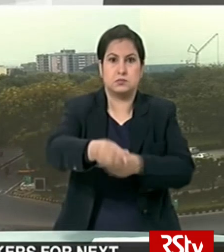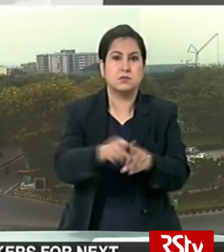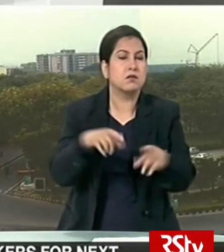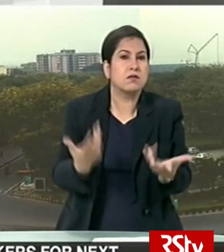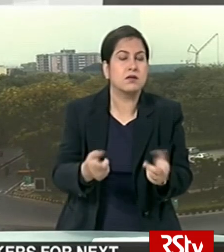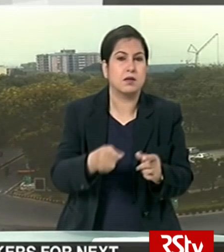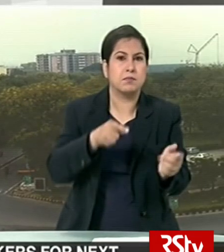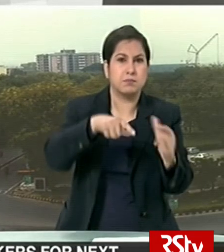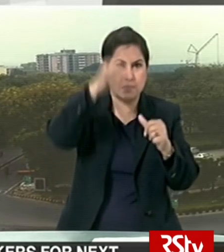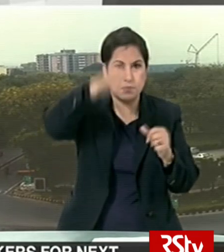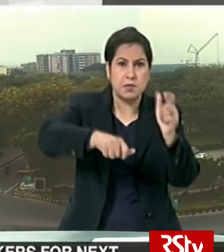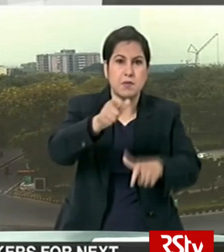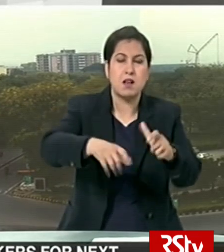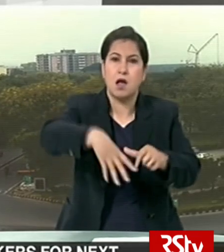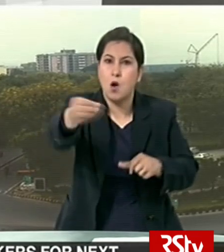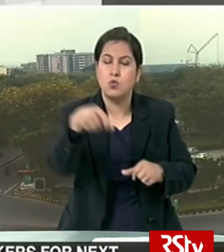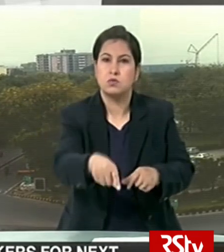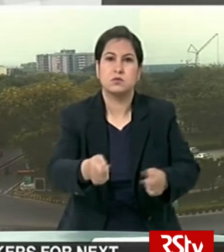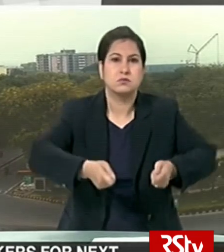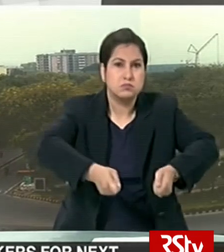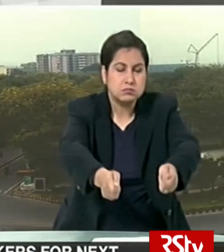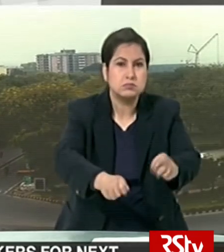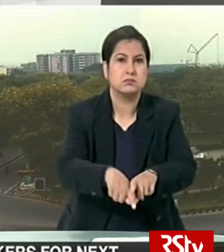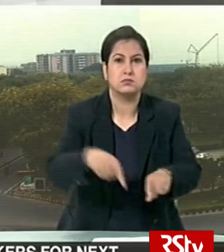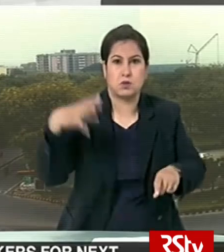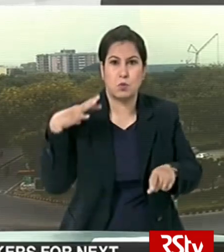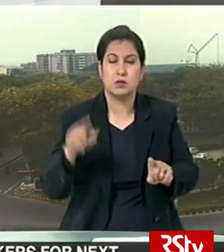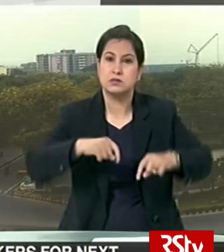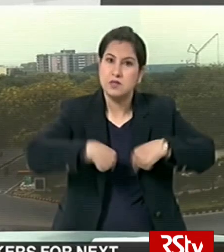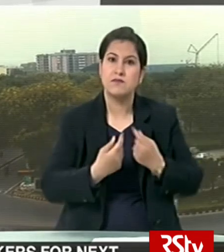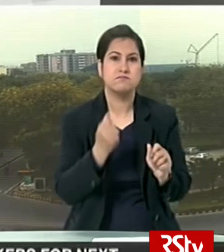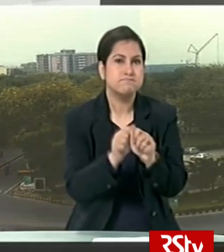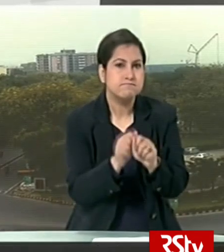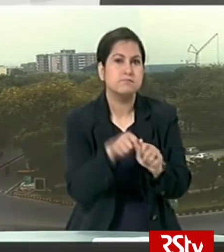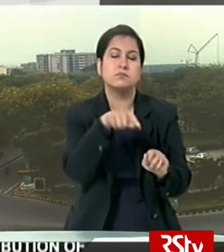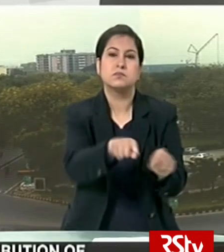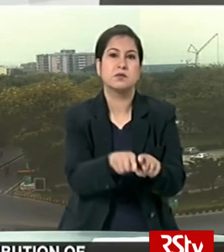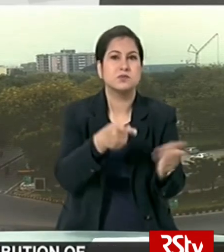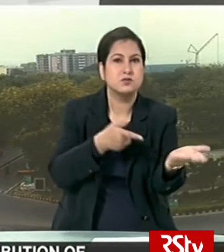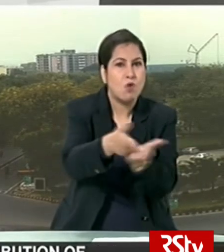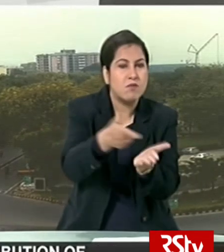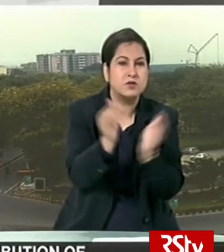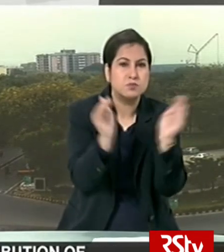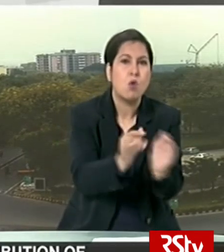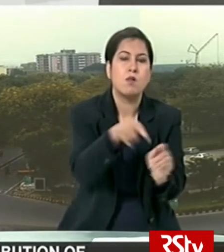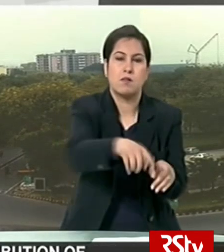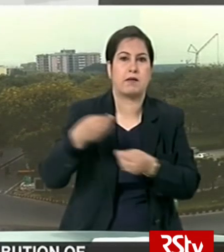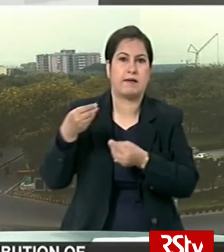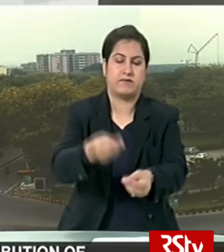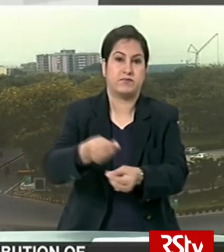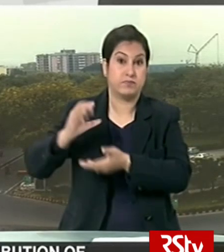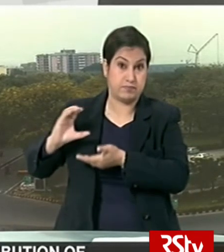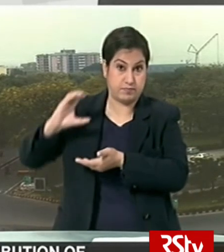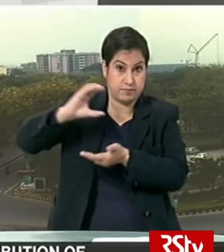on migrant workers street vendors small traders the self-employed and small farmers from subsidized funds